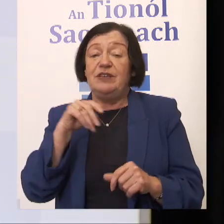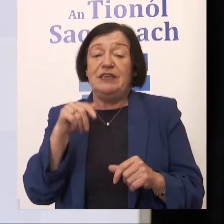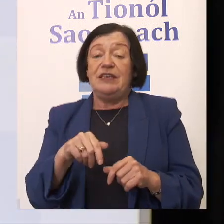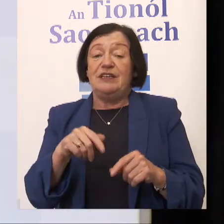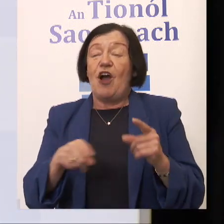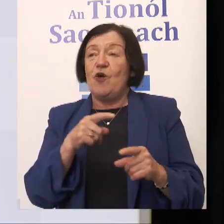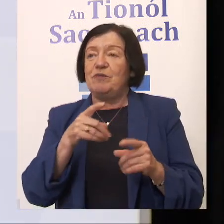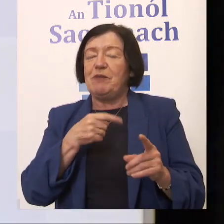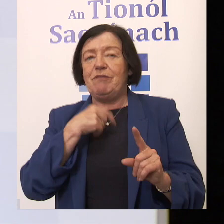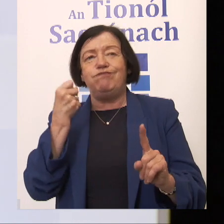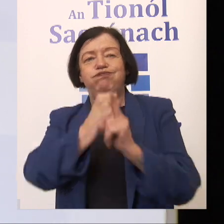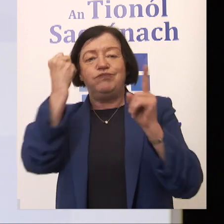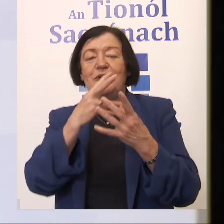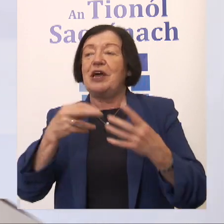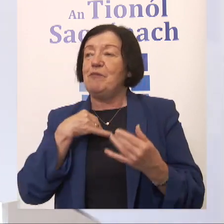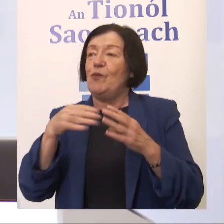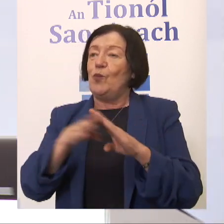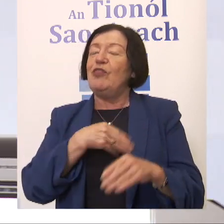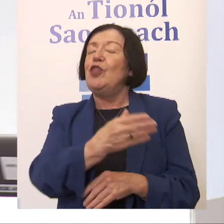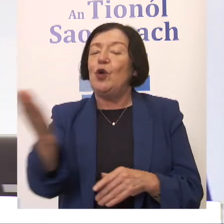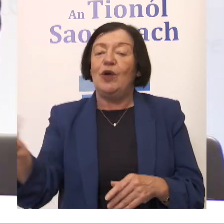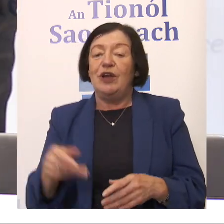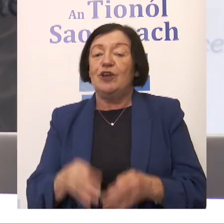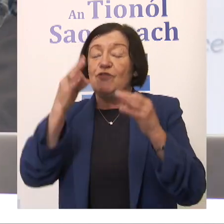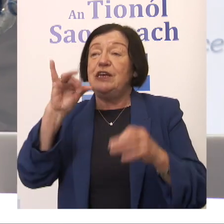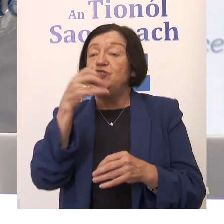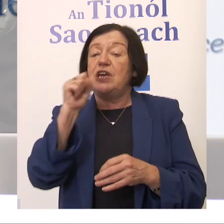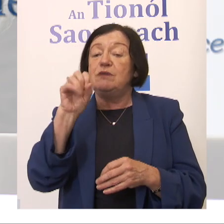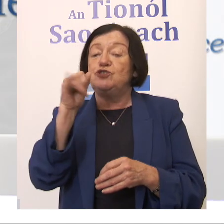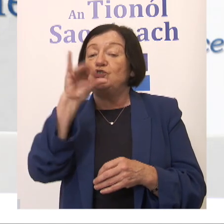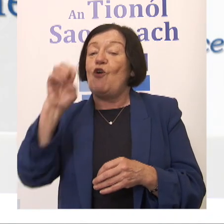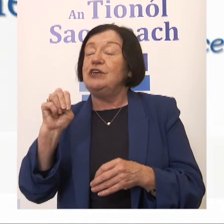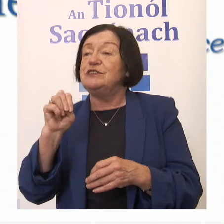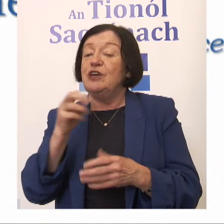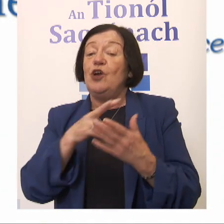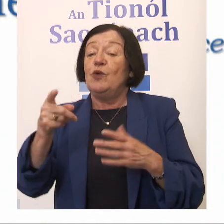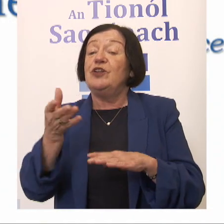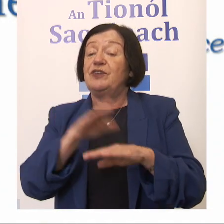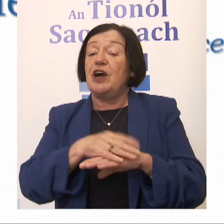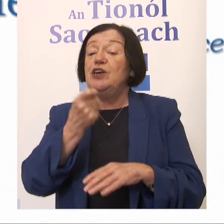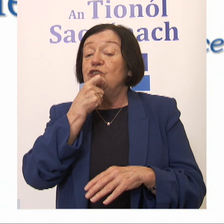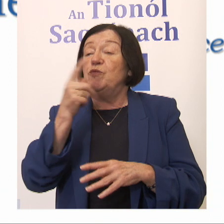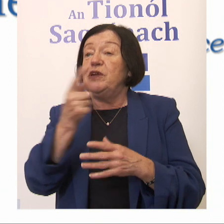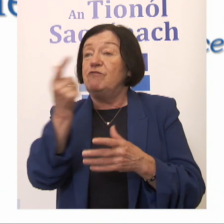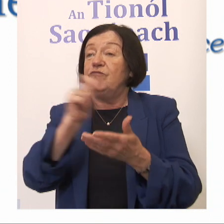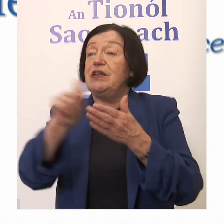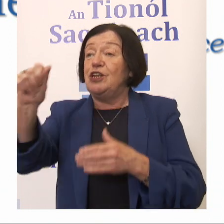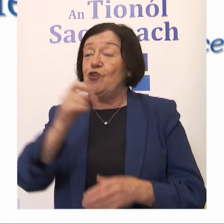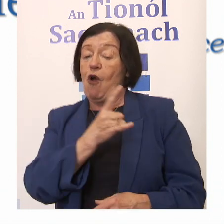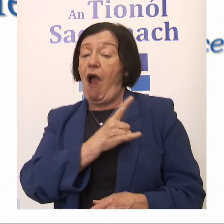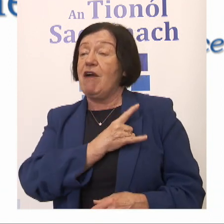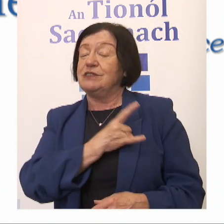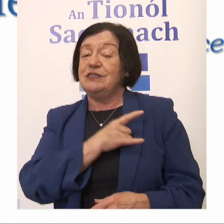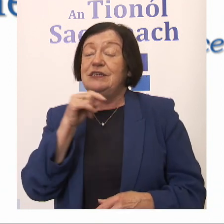always resonates with me when I'm in your company, that great James Joyce quote, that when you die Dublin will be written in your heart. So,